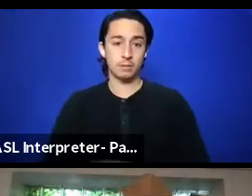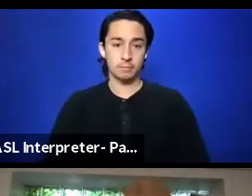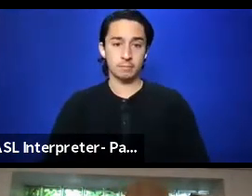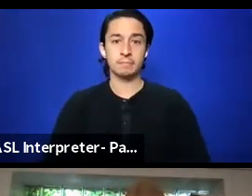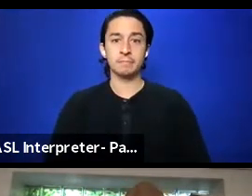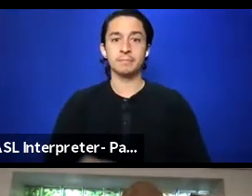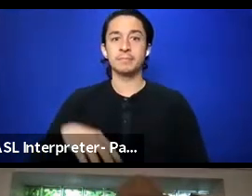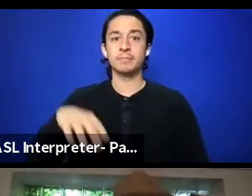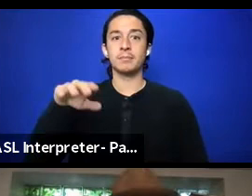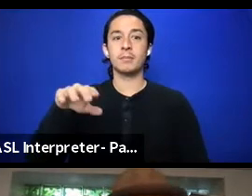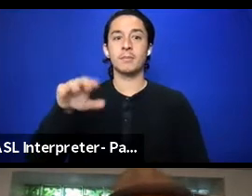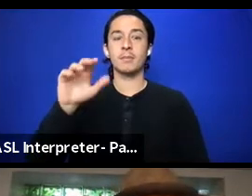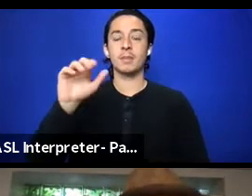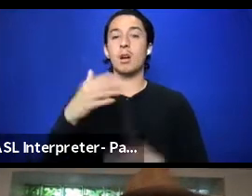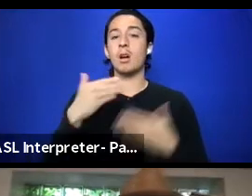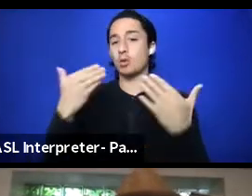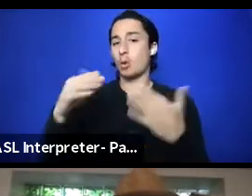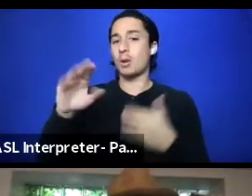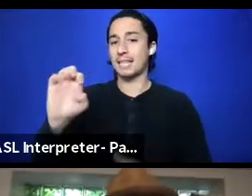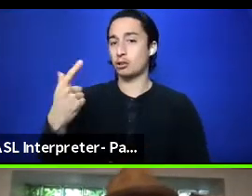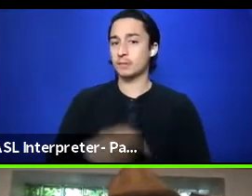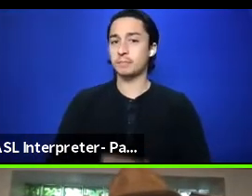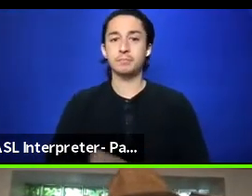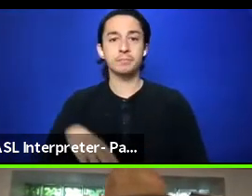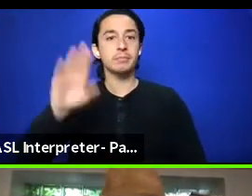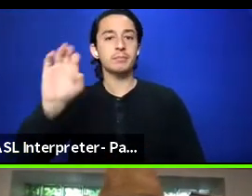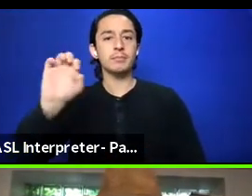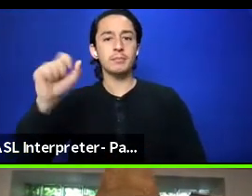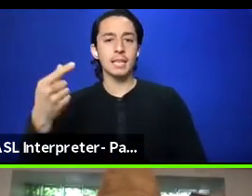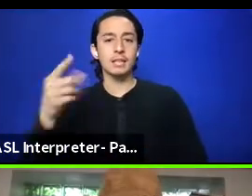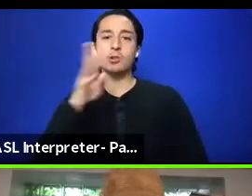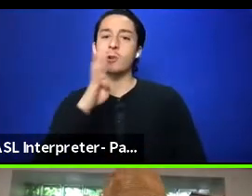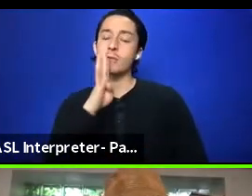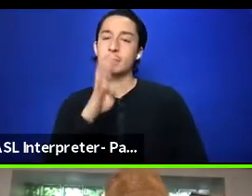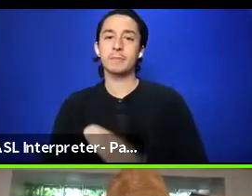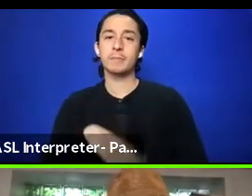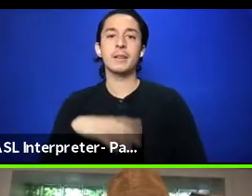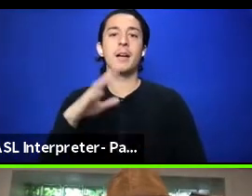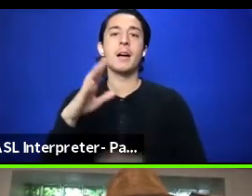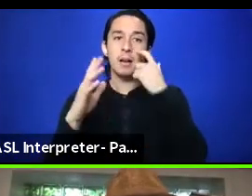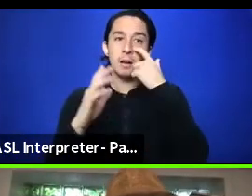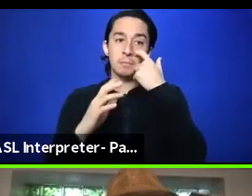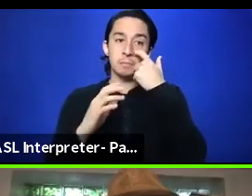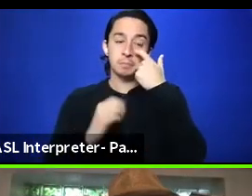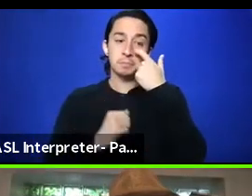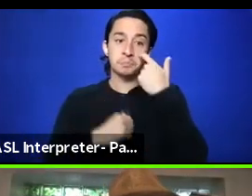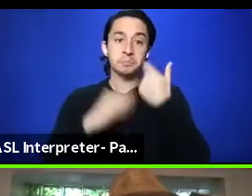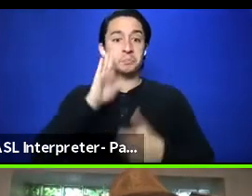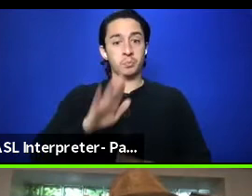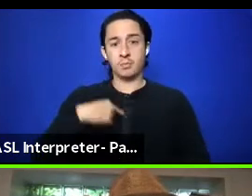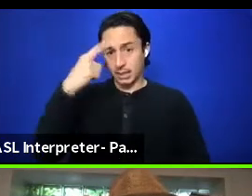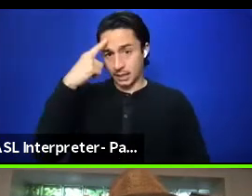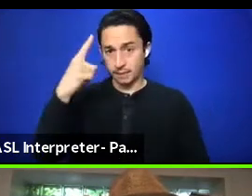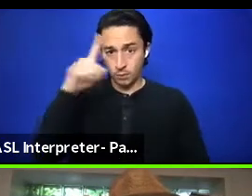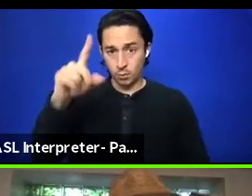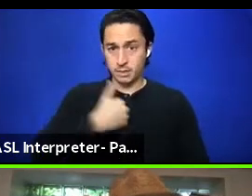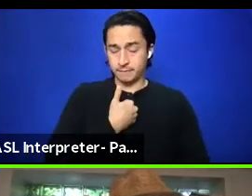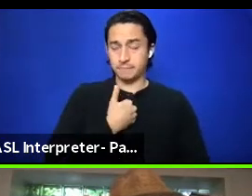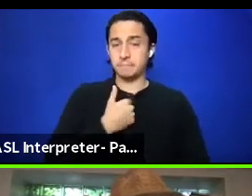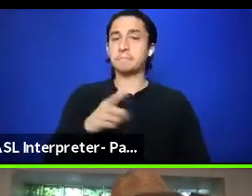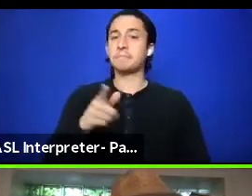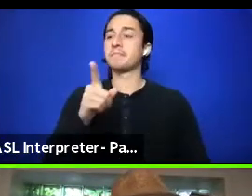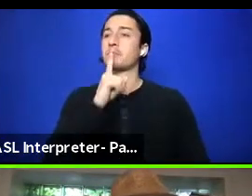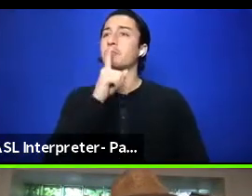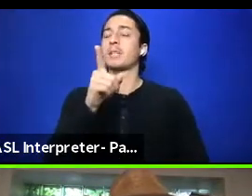Um, oh, go ahead, EG, go ahead. Well, um, you know, I, I think for me, um, it's really looking